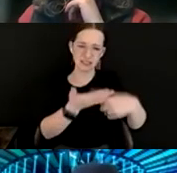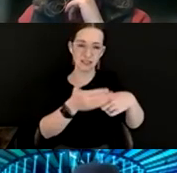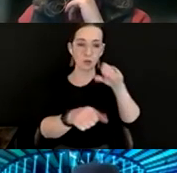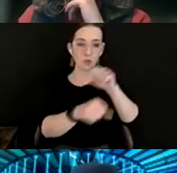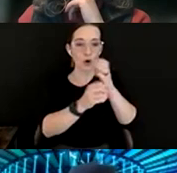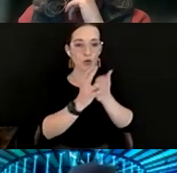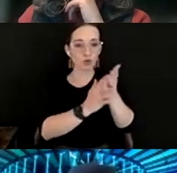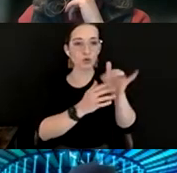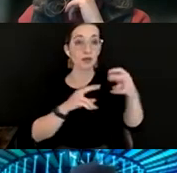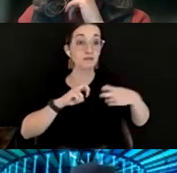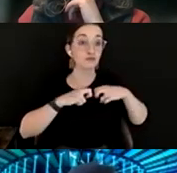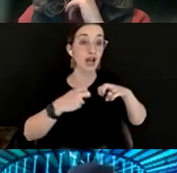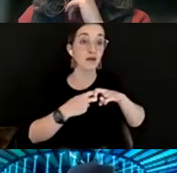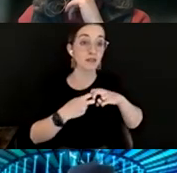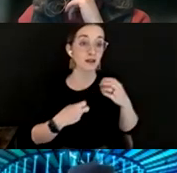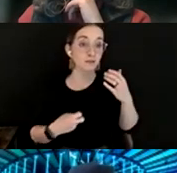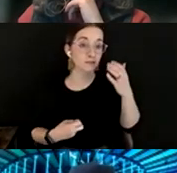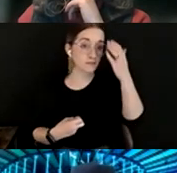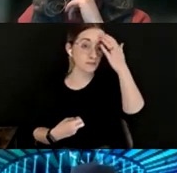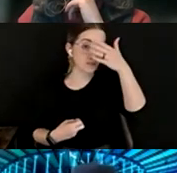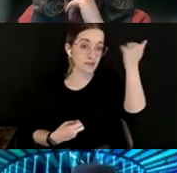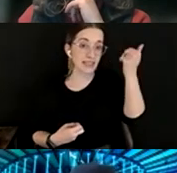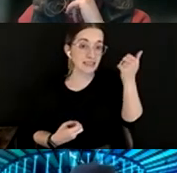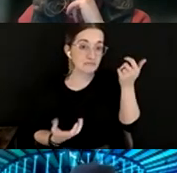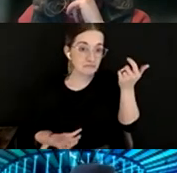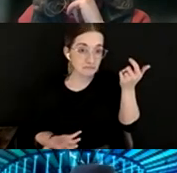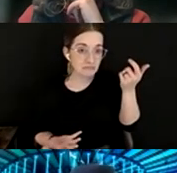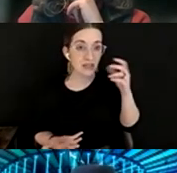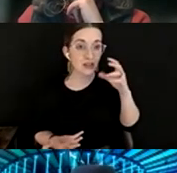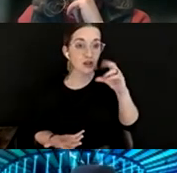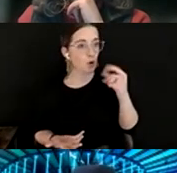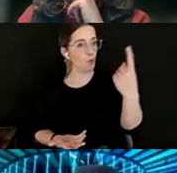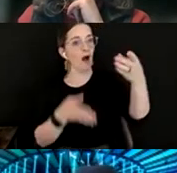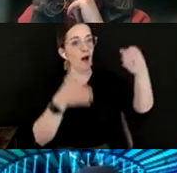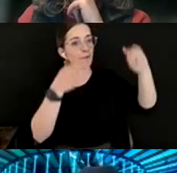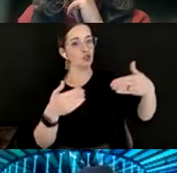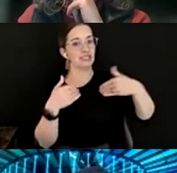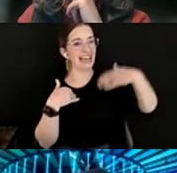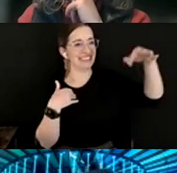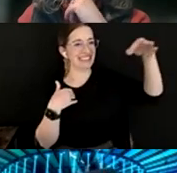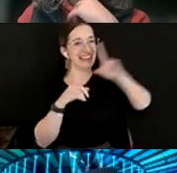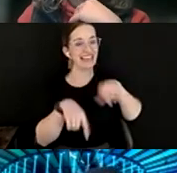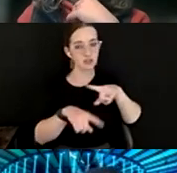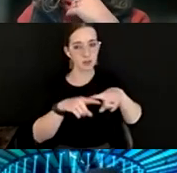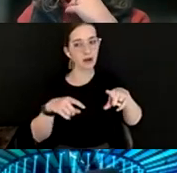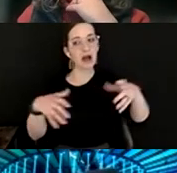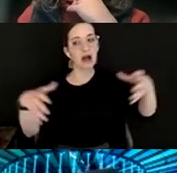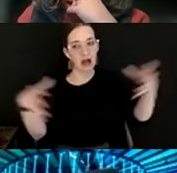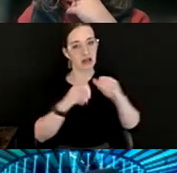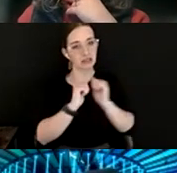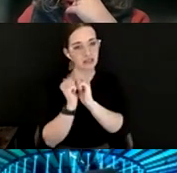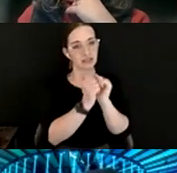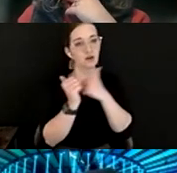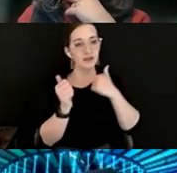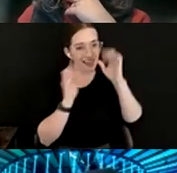Because we were not finding that, you know, any, no one person has the answer, but collectively we can come up with some really great